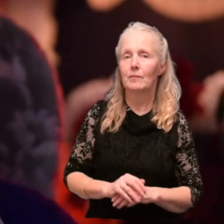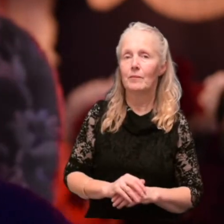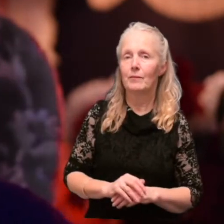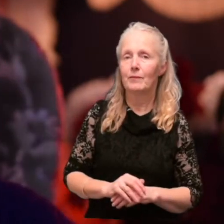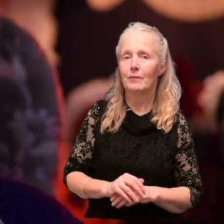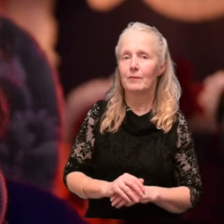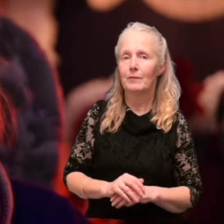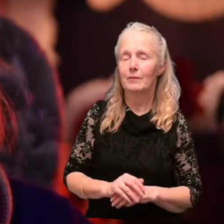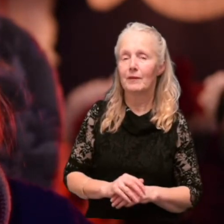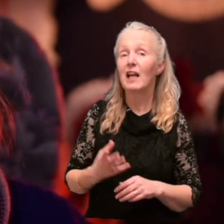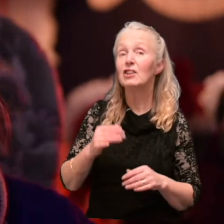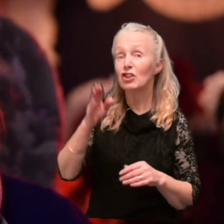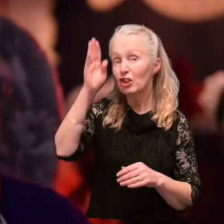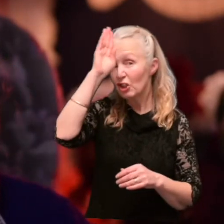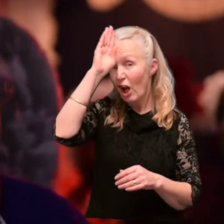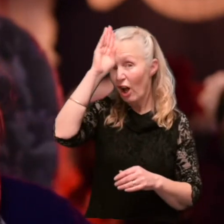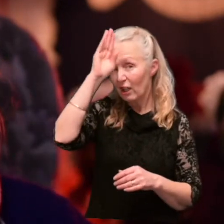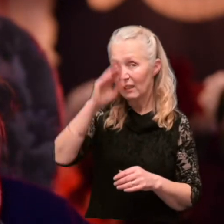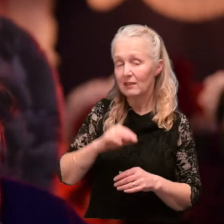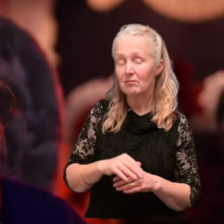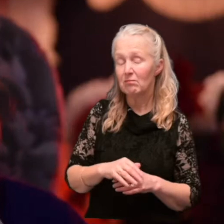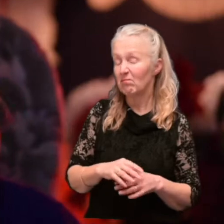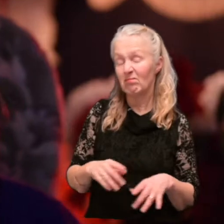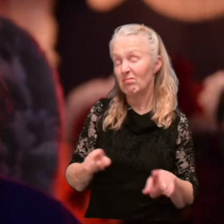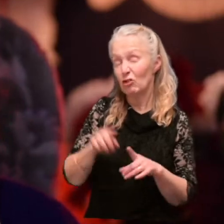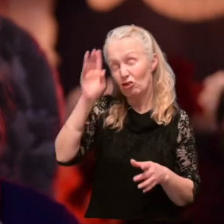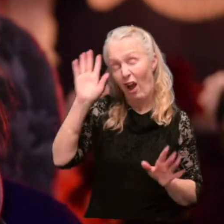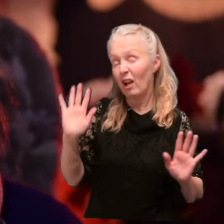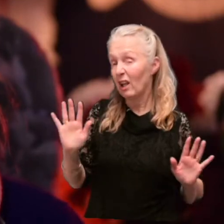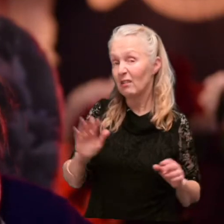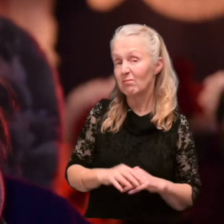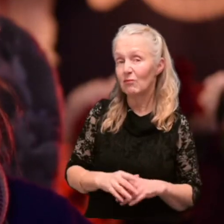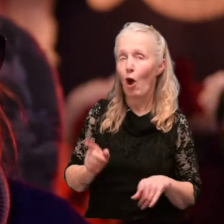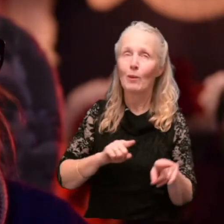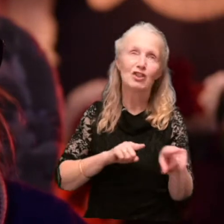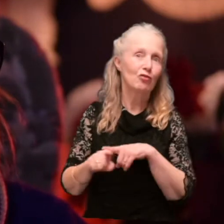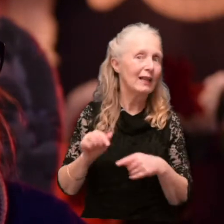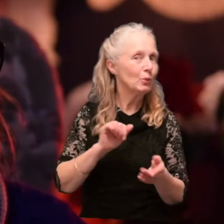And Sharky is just Sharky. You know, was trying to tell you something.